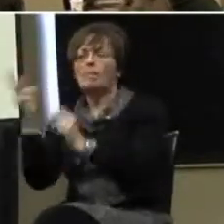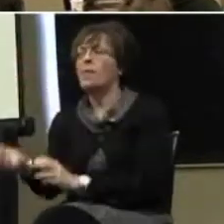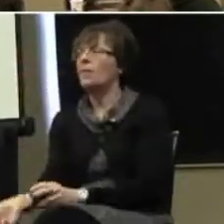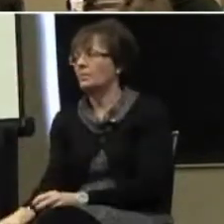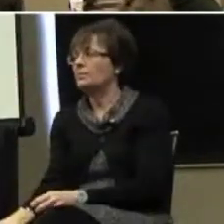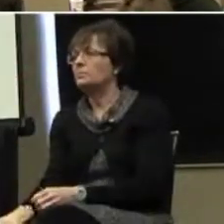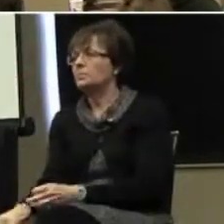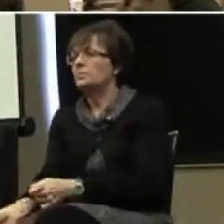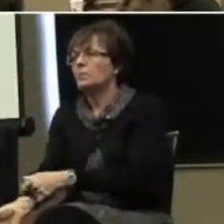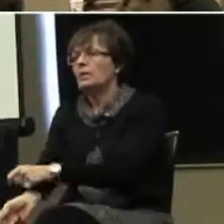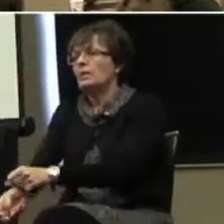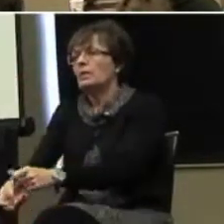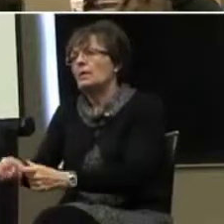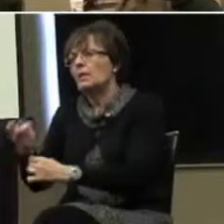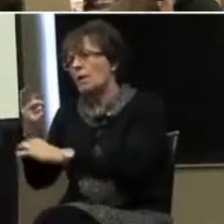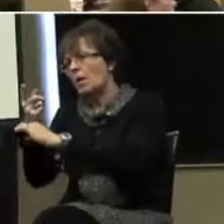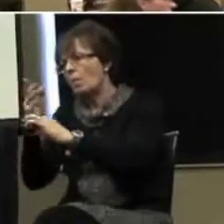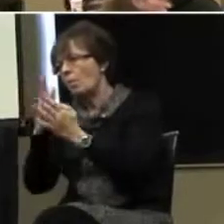I don't know.